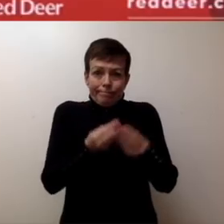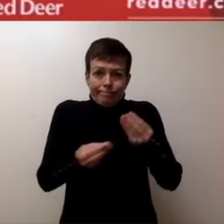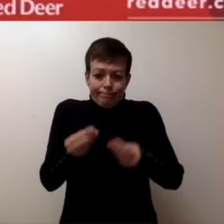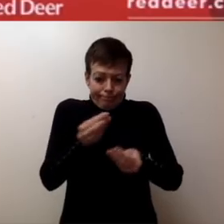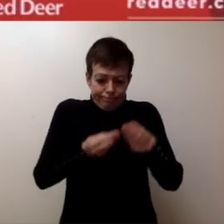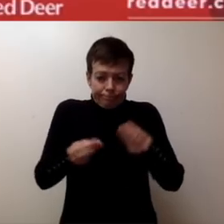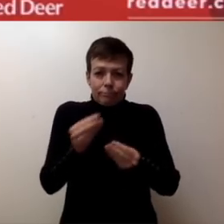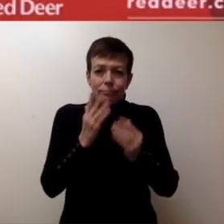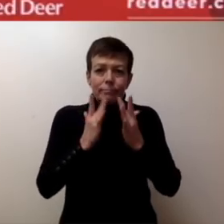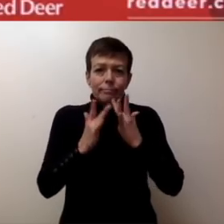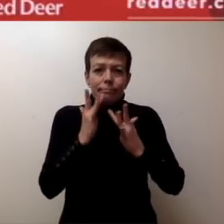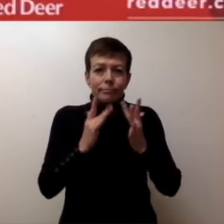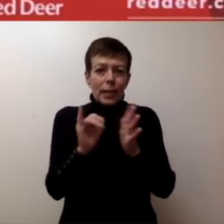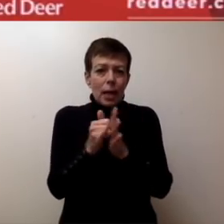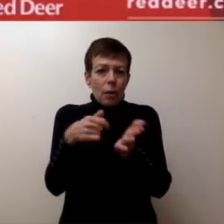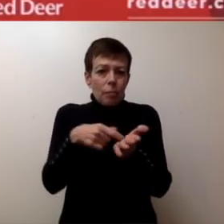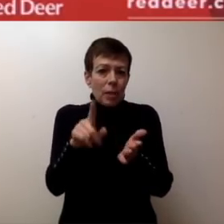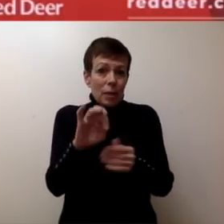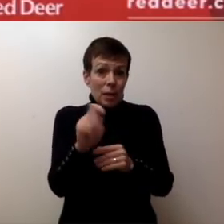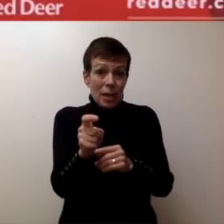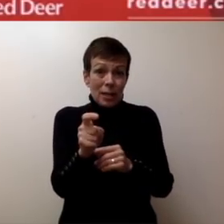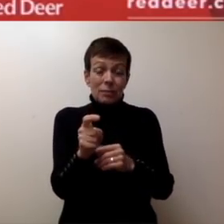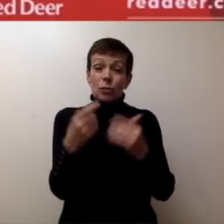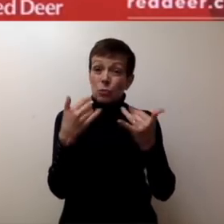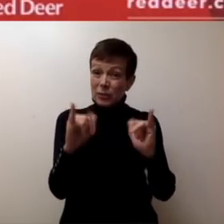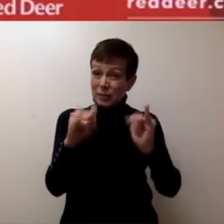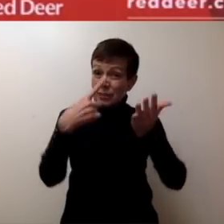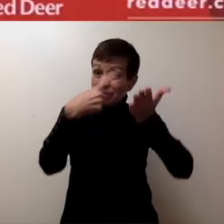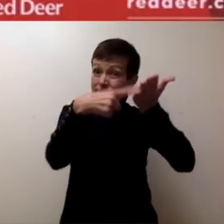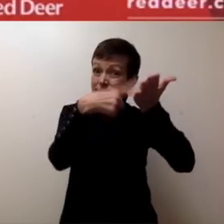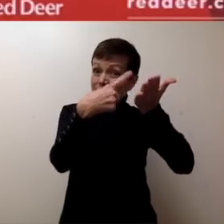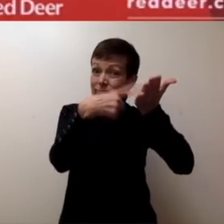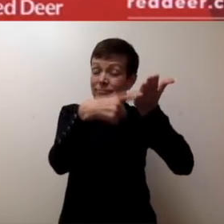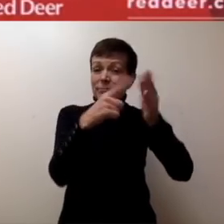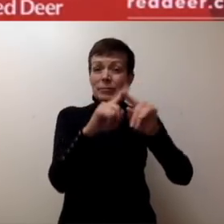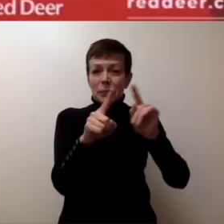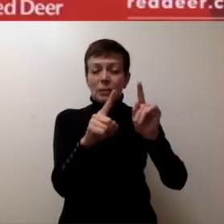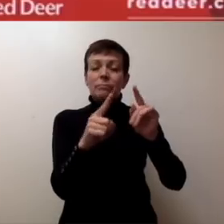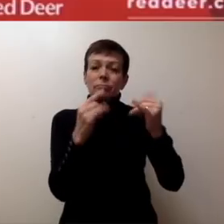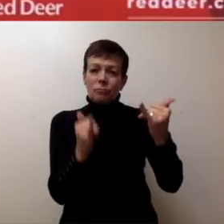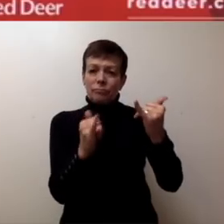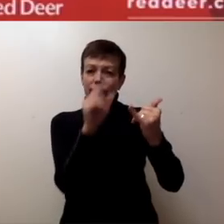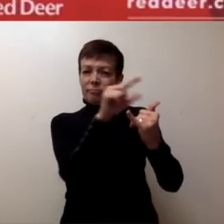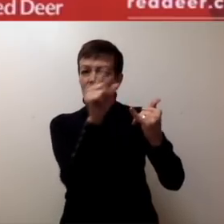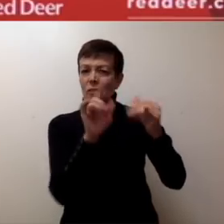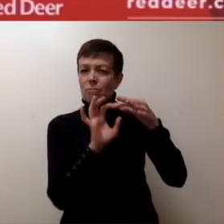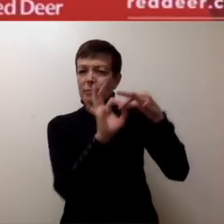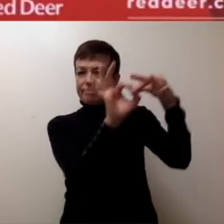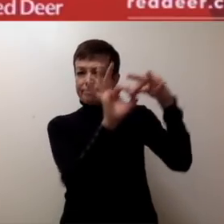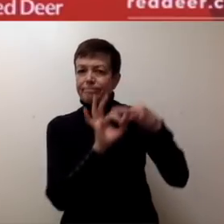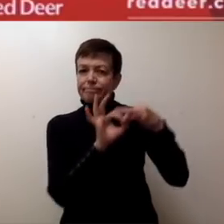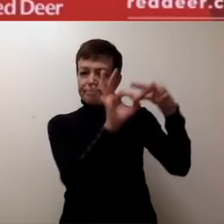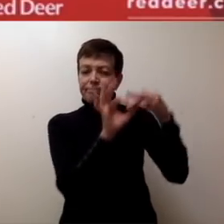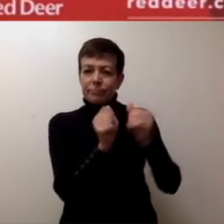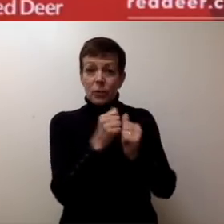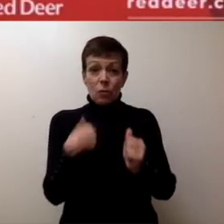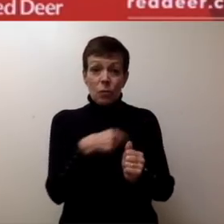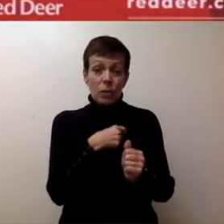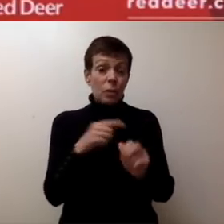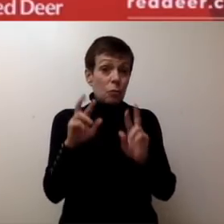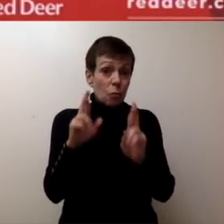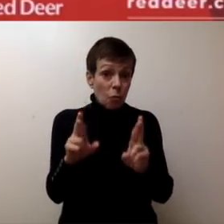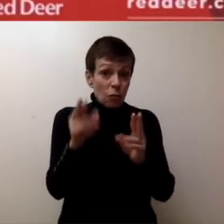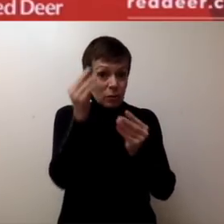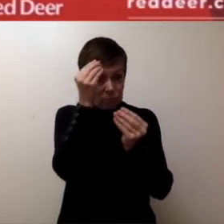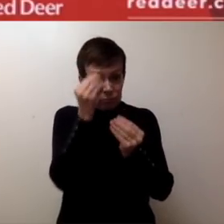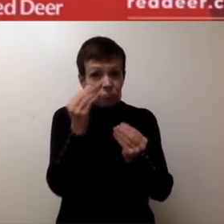on the table, however there is a lot of logistics with respect to that, and we are in active conversation with the province. So we hope to have a briefing on that in